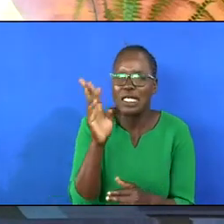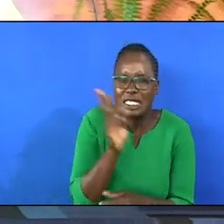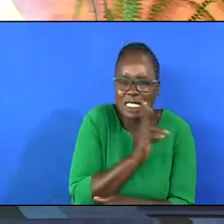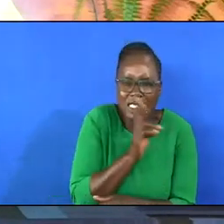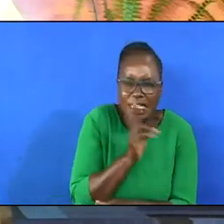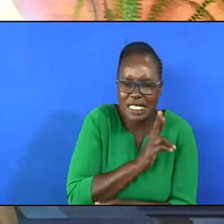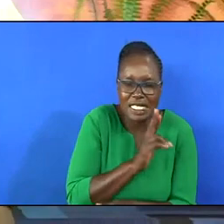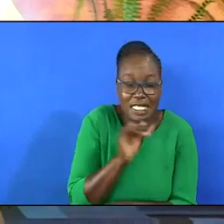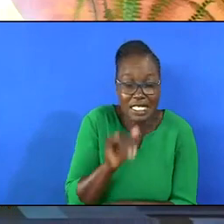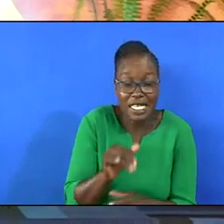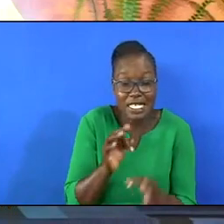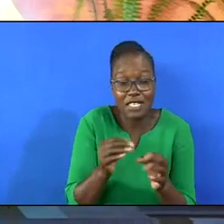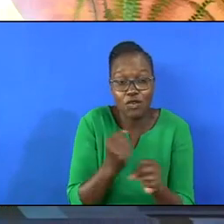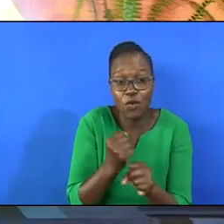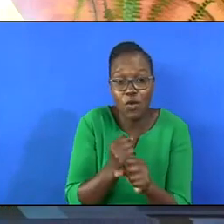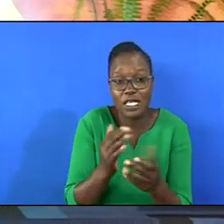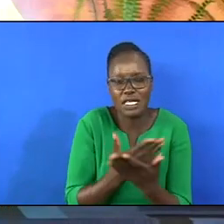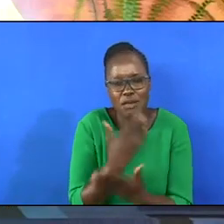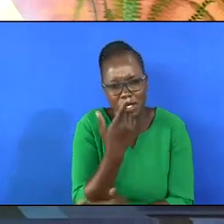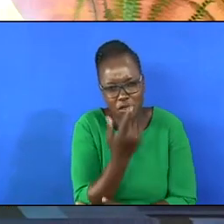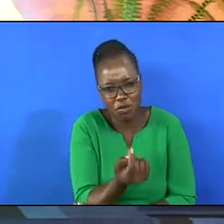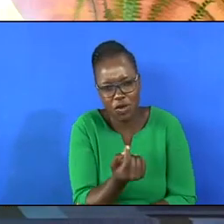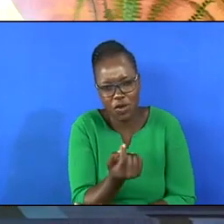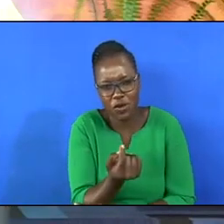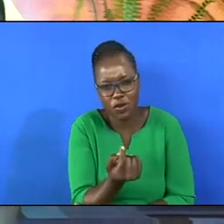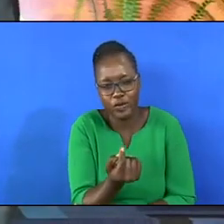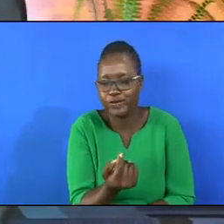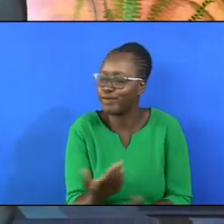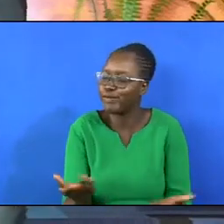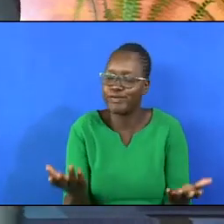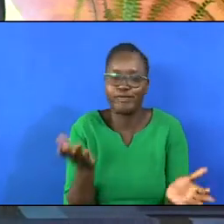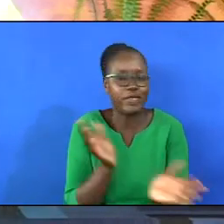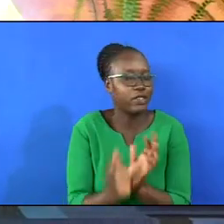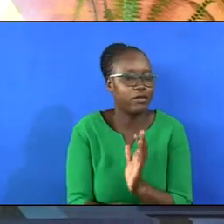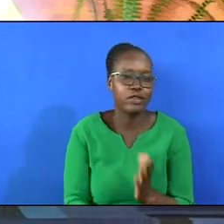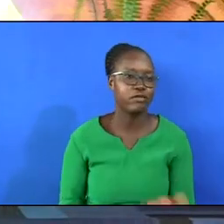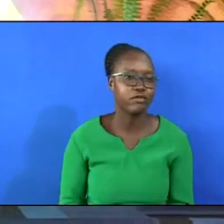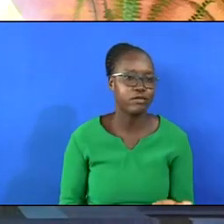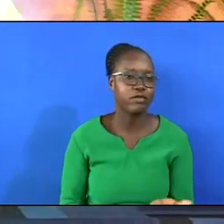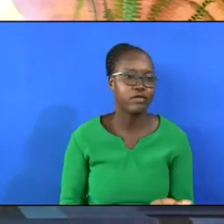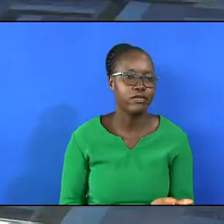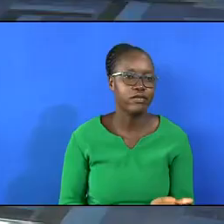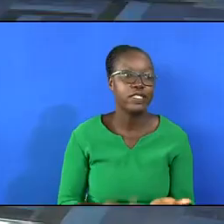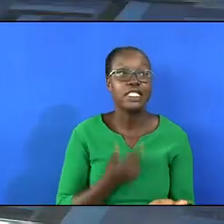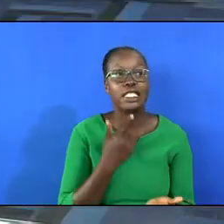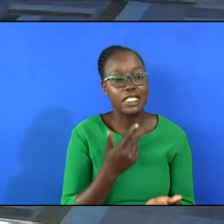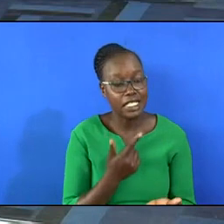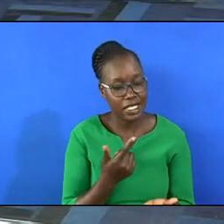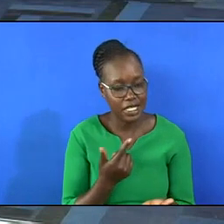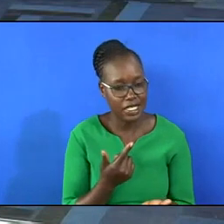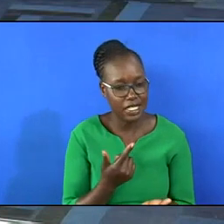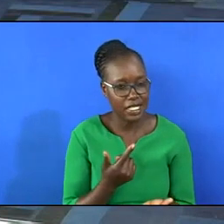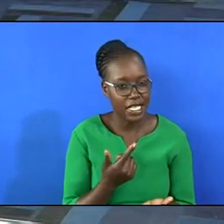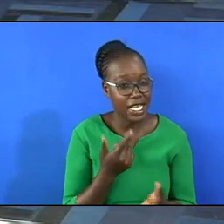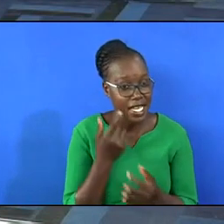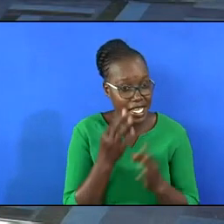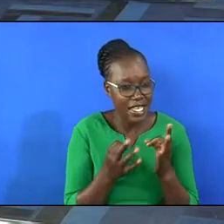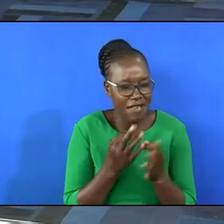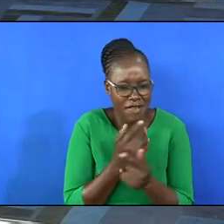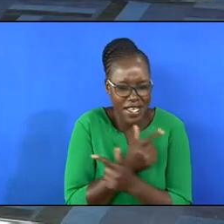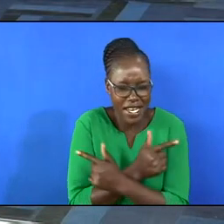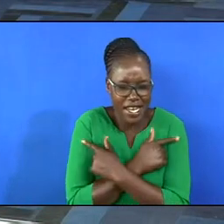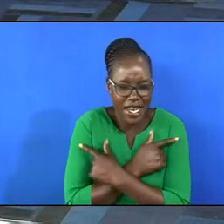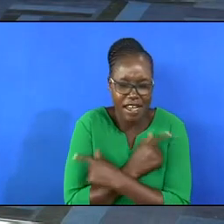strict that if you do something small, you are gone. So Paul is saying, let me tell you, if he